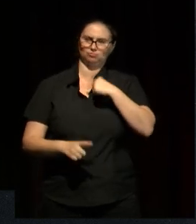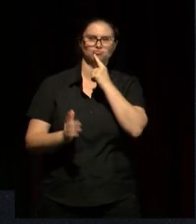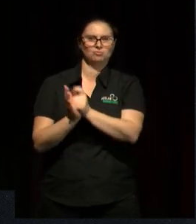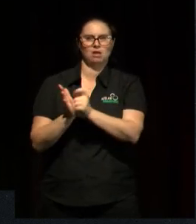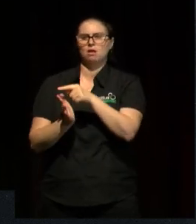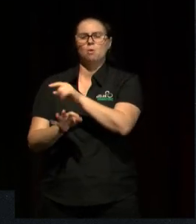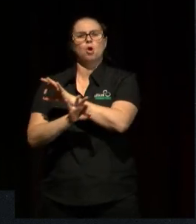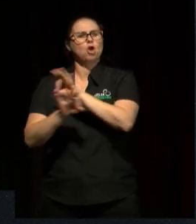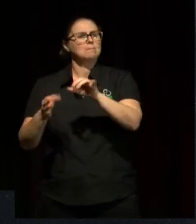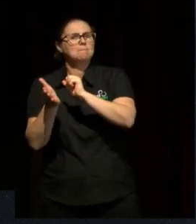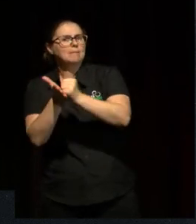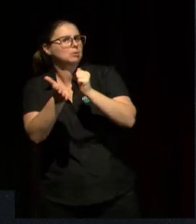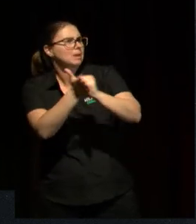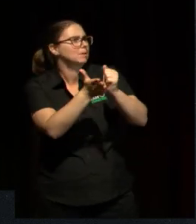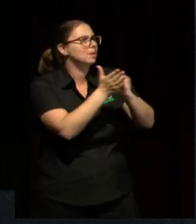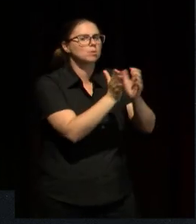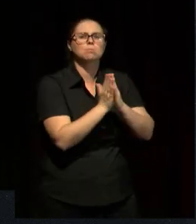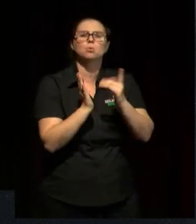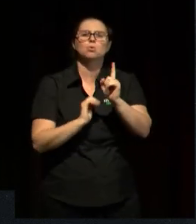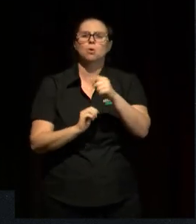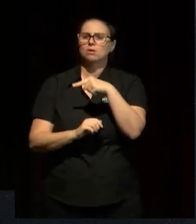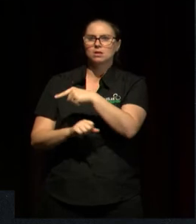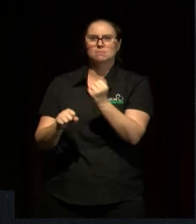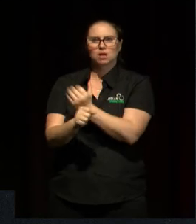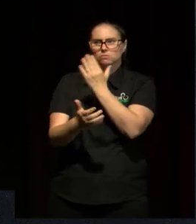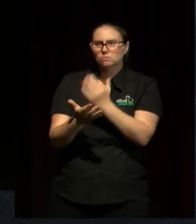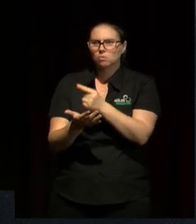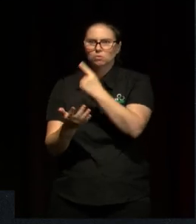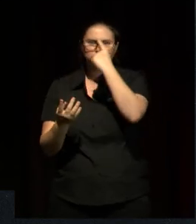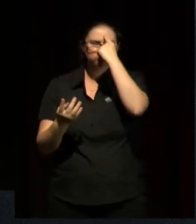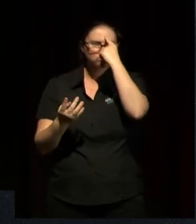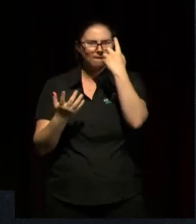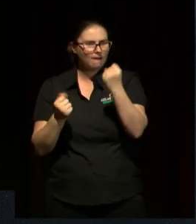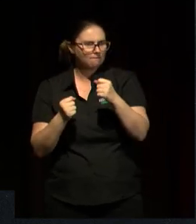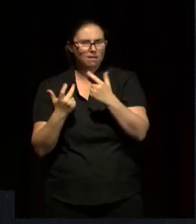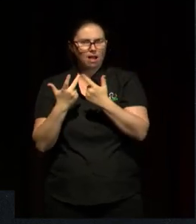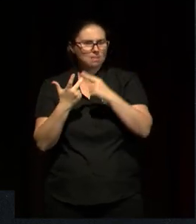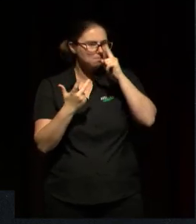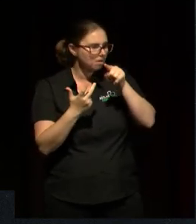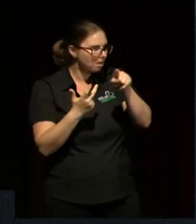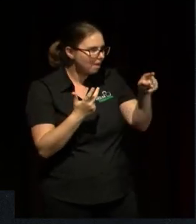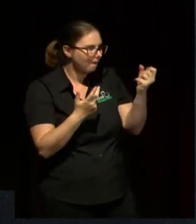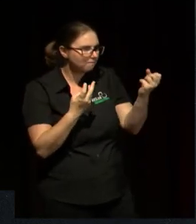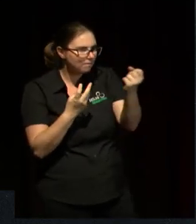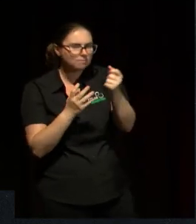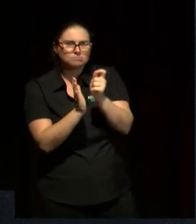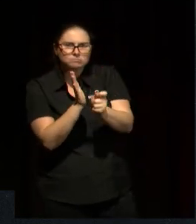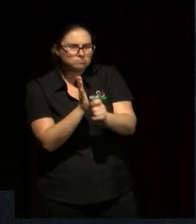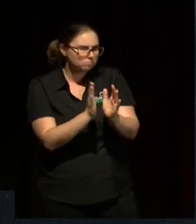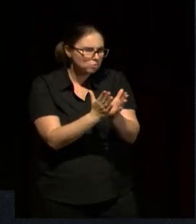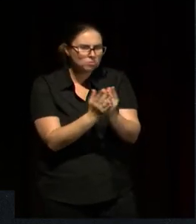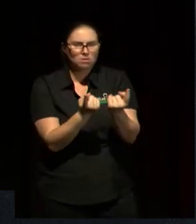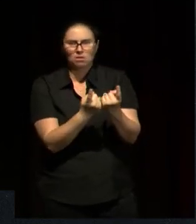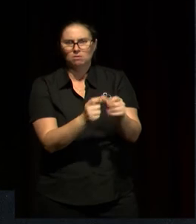publisher, but it is ensuring the publication of some fantastic Indigenous literature. And that is a huge